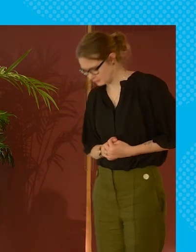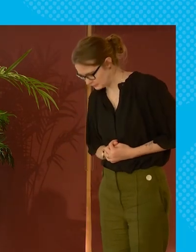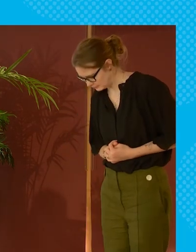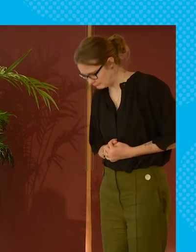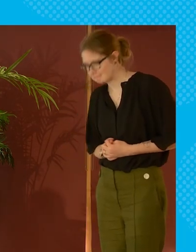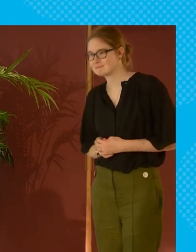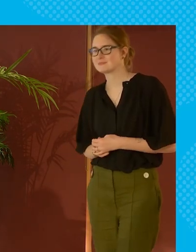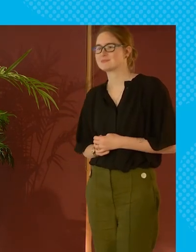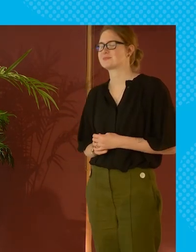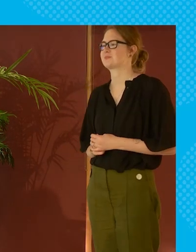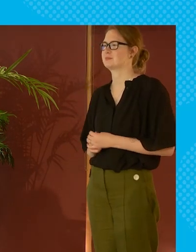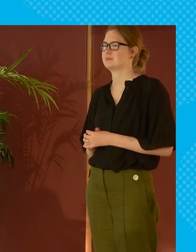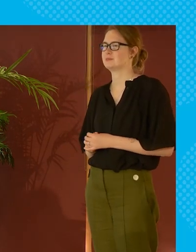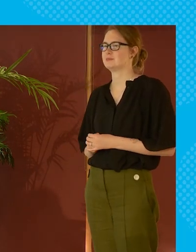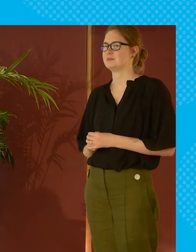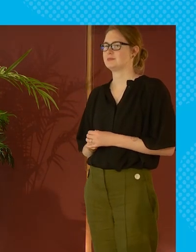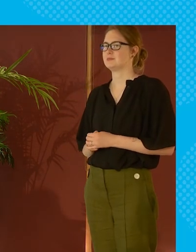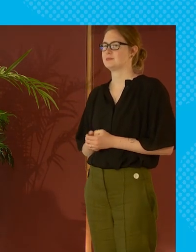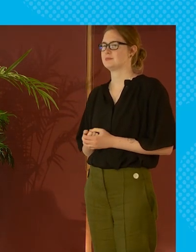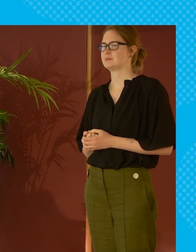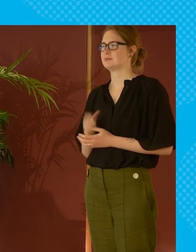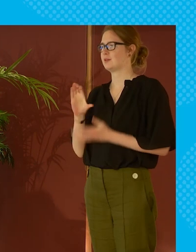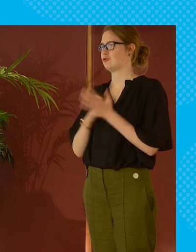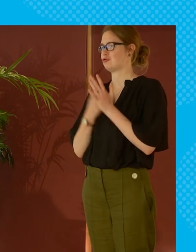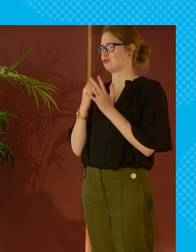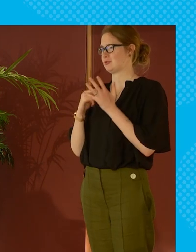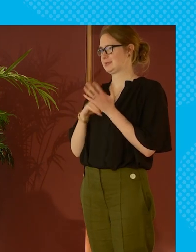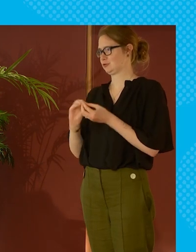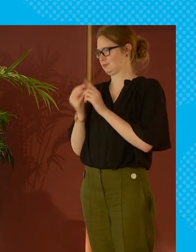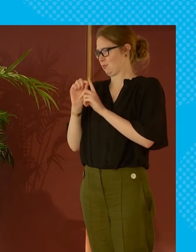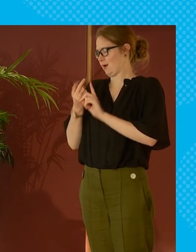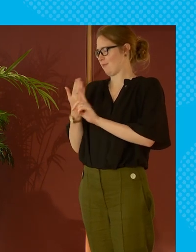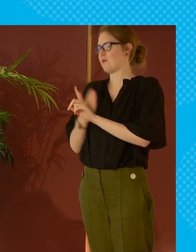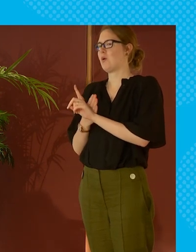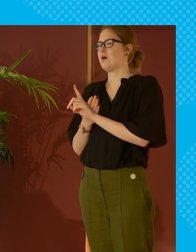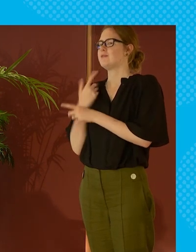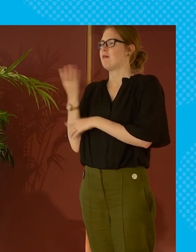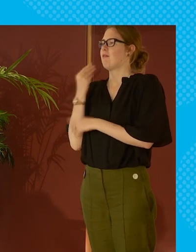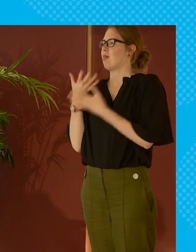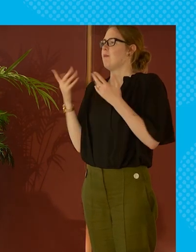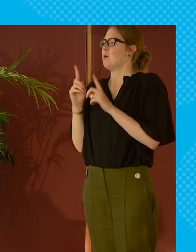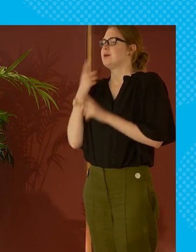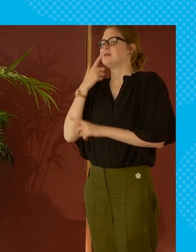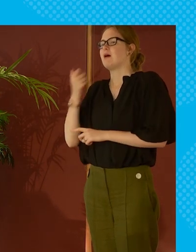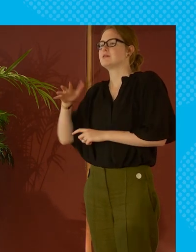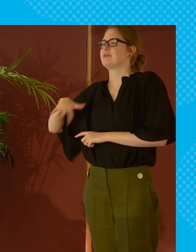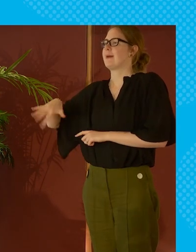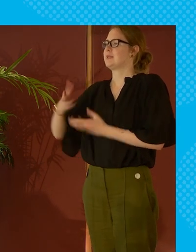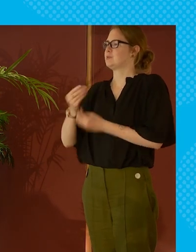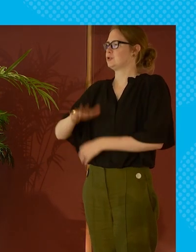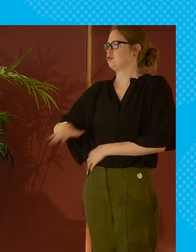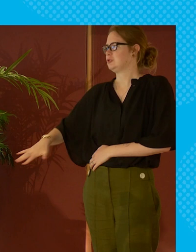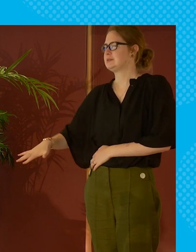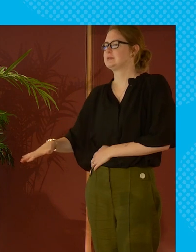you um thank you uh building off of a point that i think chris bert said earlier um i've heard a lot about young